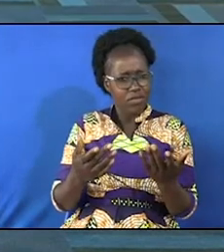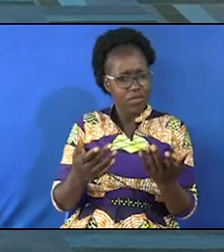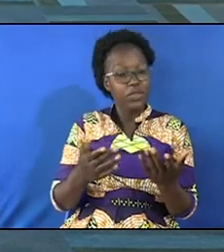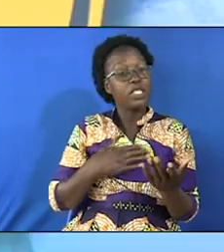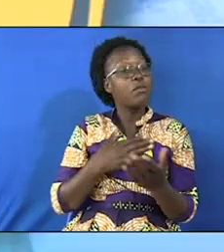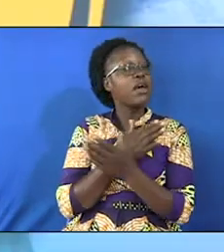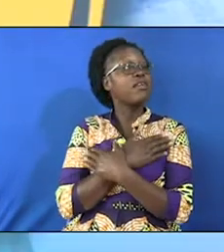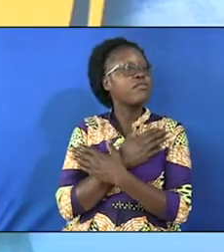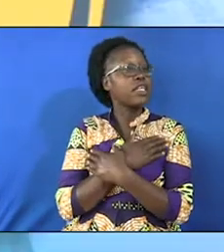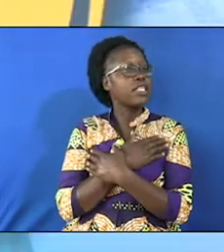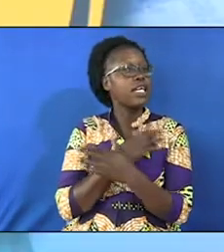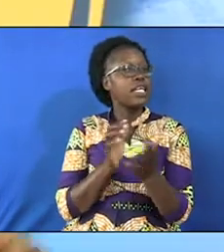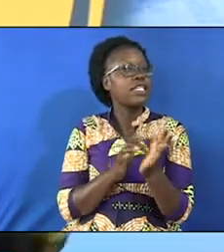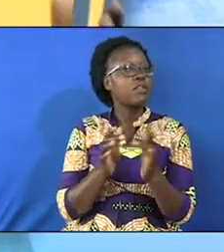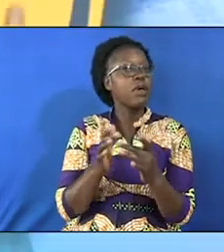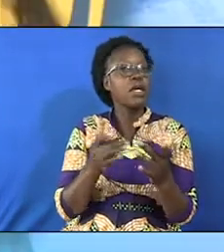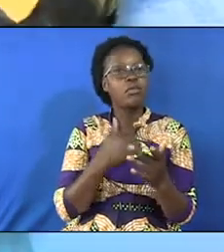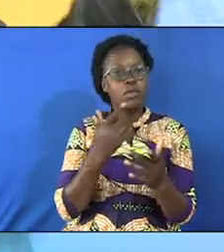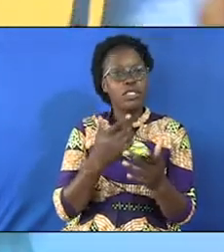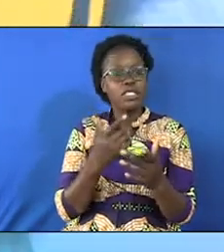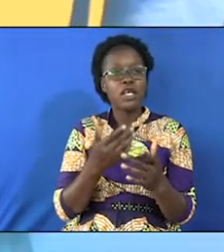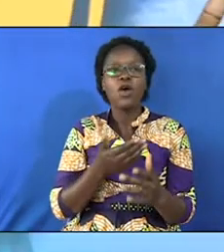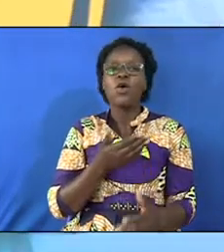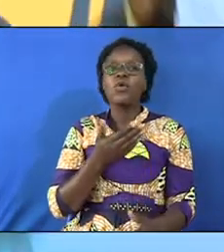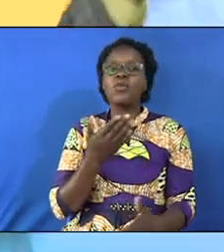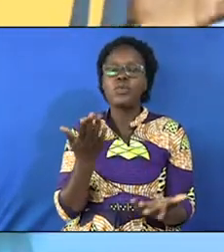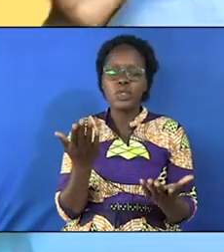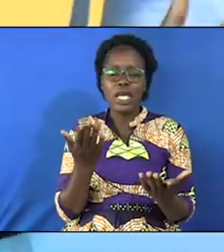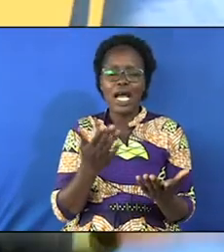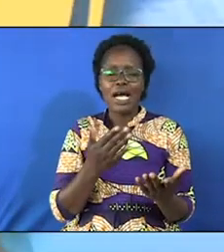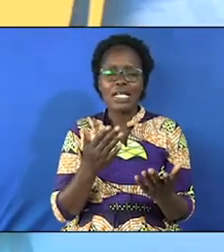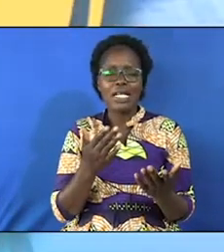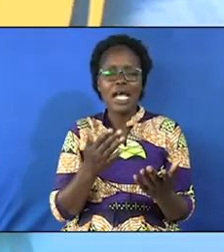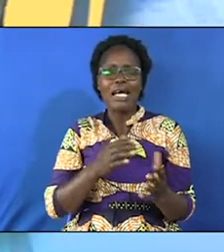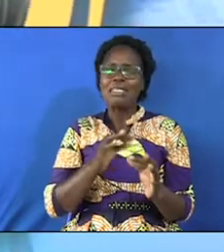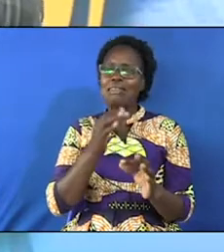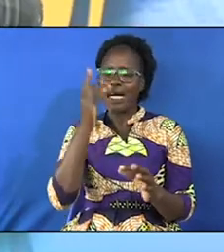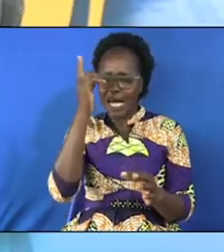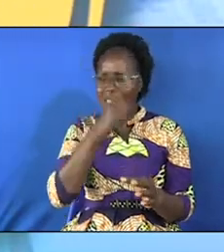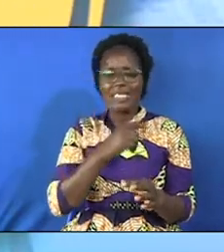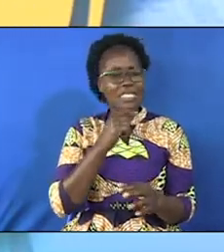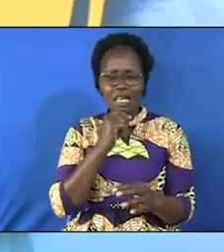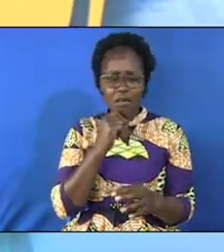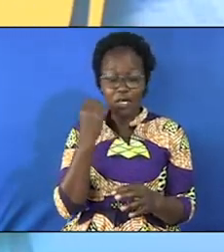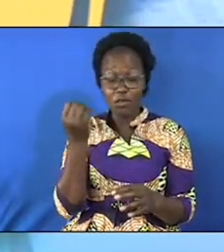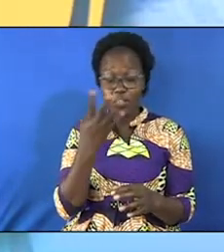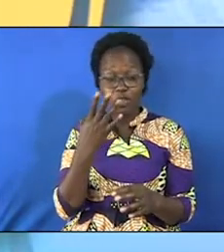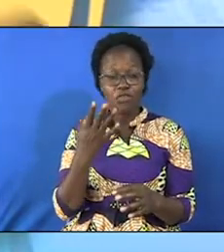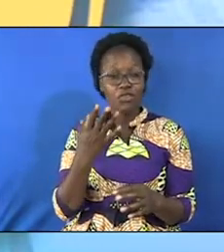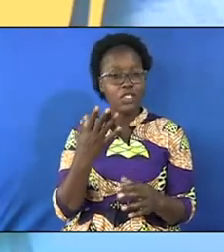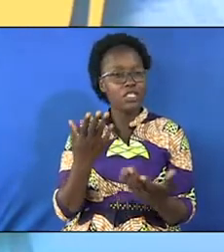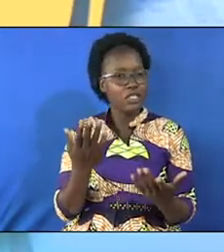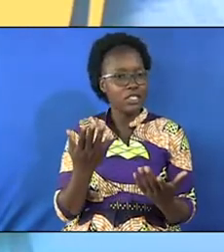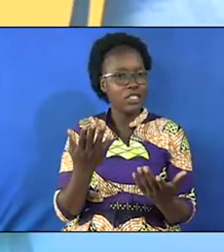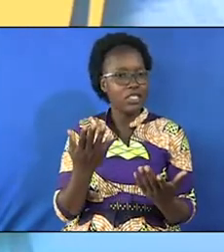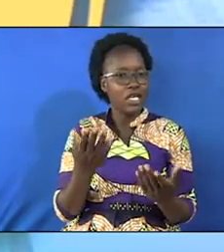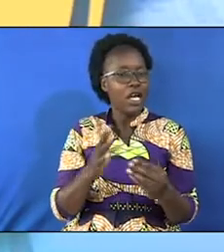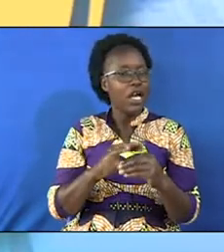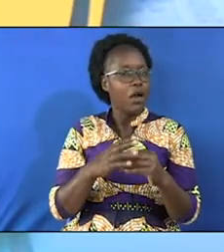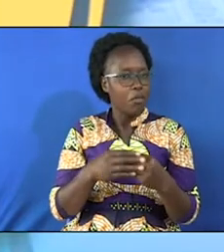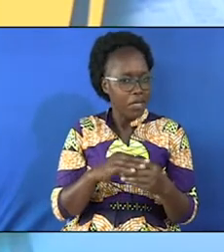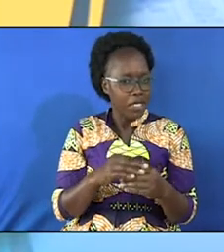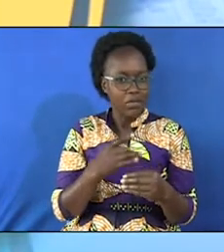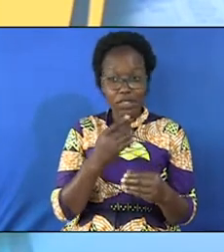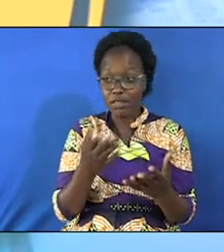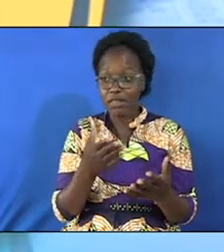my friend the bible says we are unsumbly and beautifully made you see I'm adding unsumbly because of the